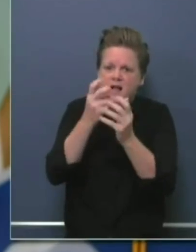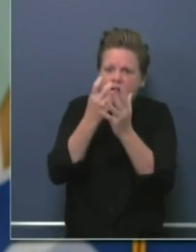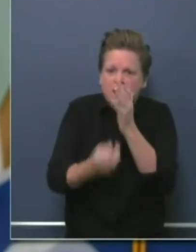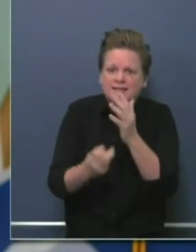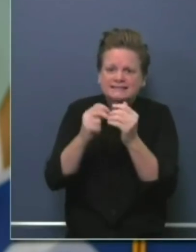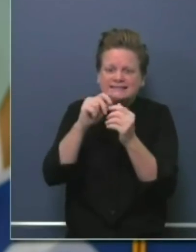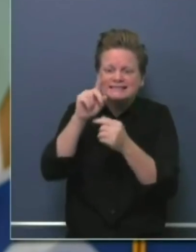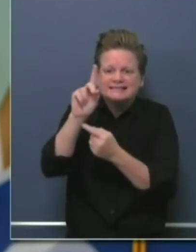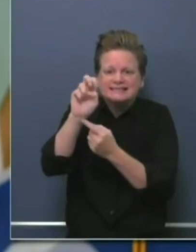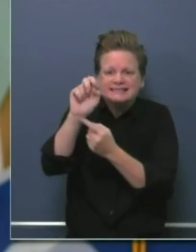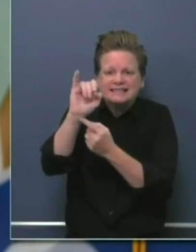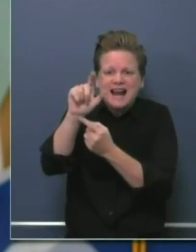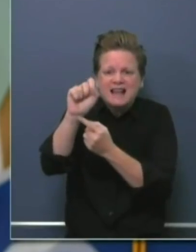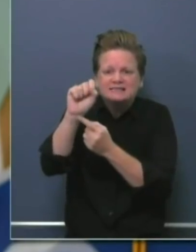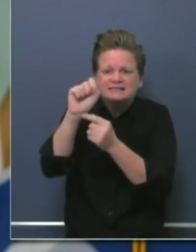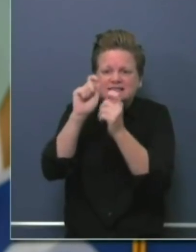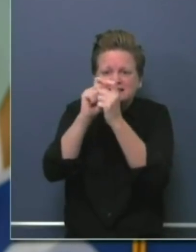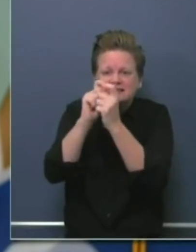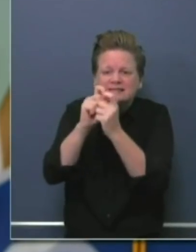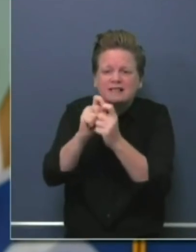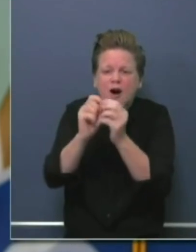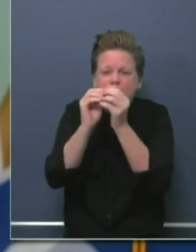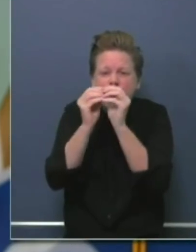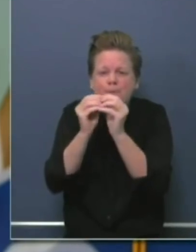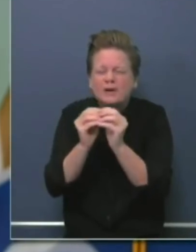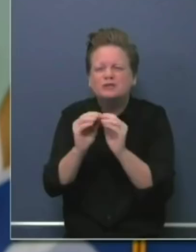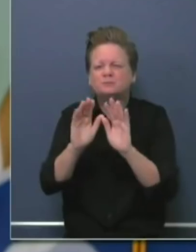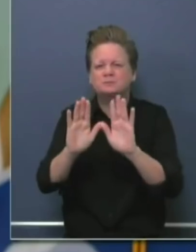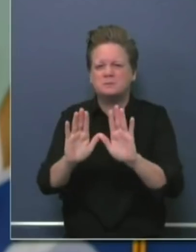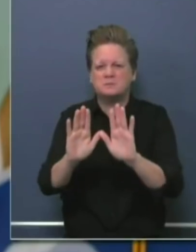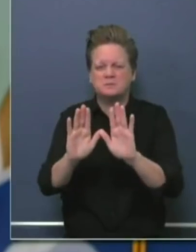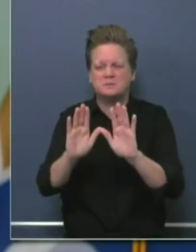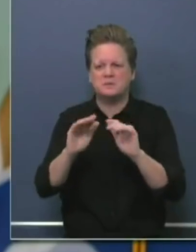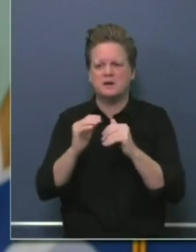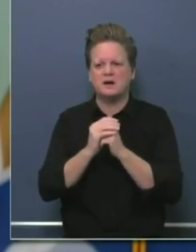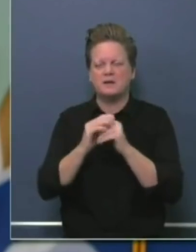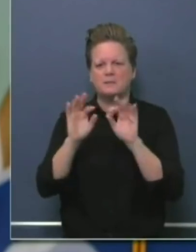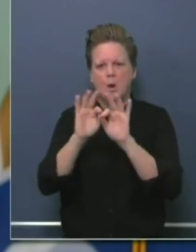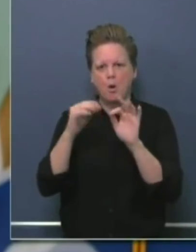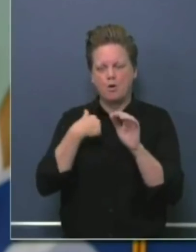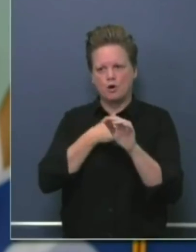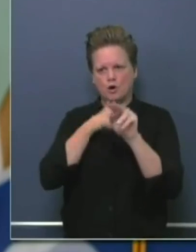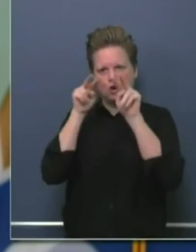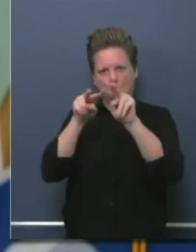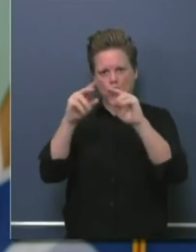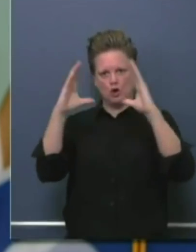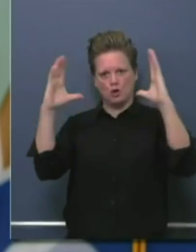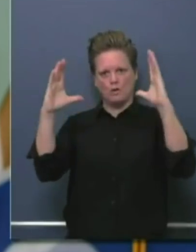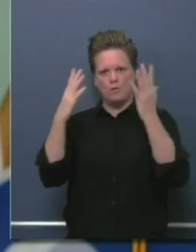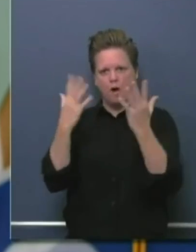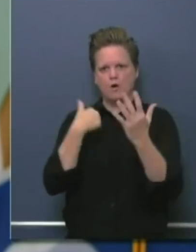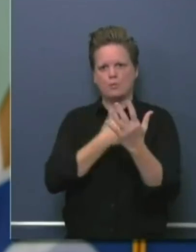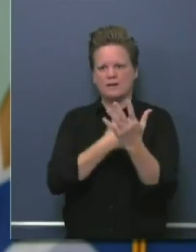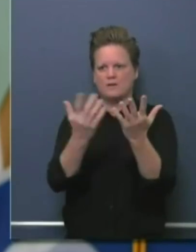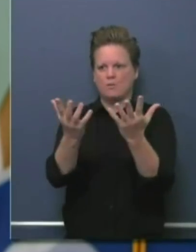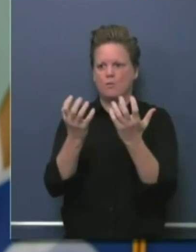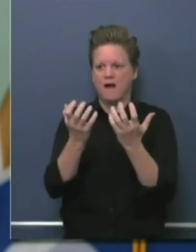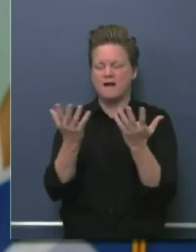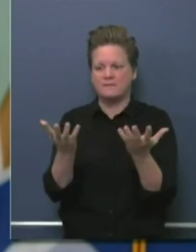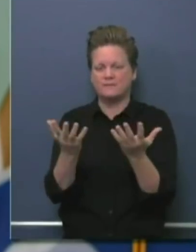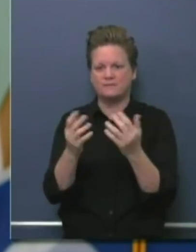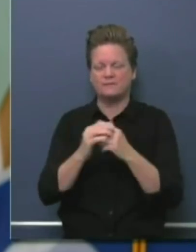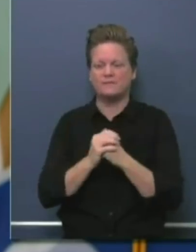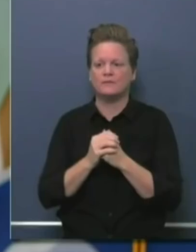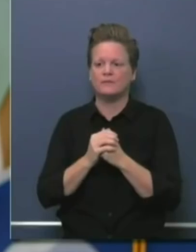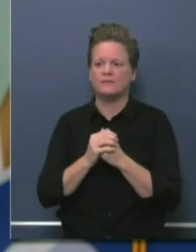passionate in this space in terms of what they want to see. But this executive order will narrow the